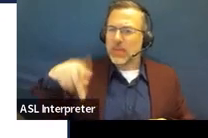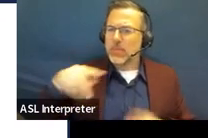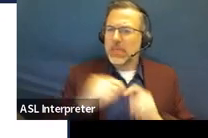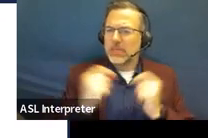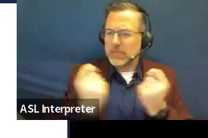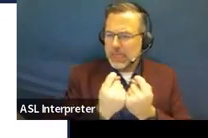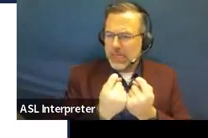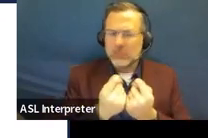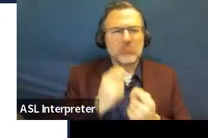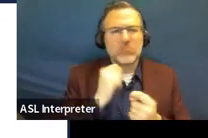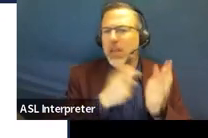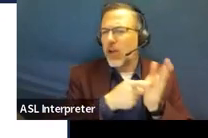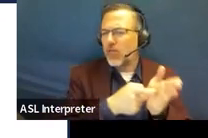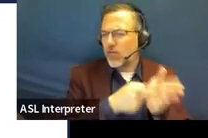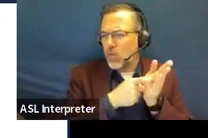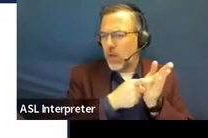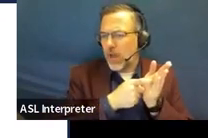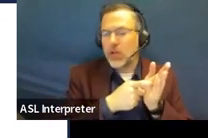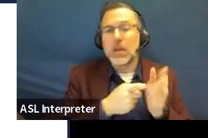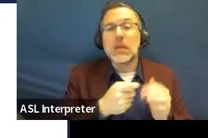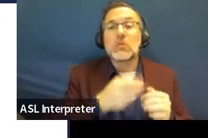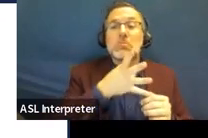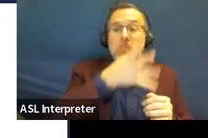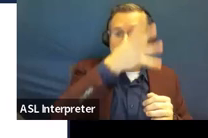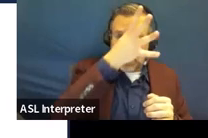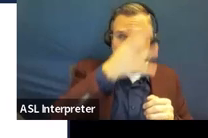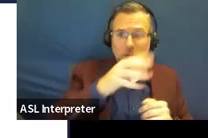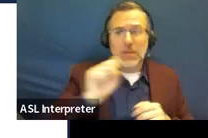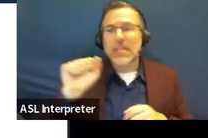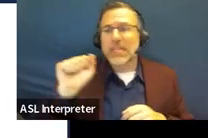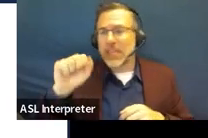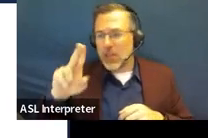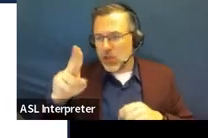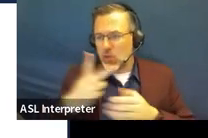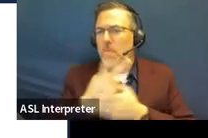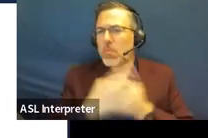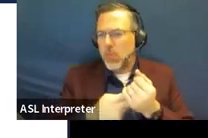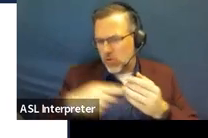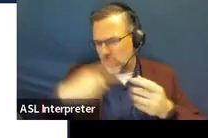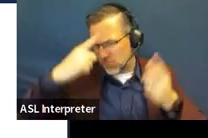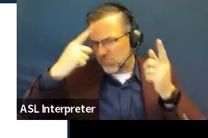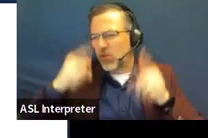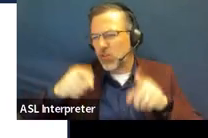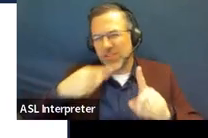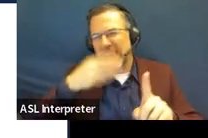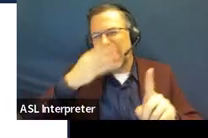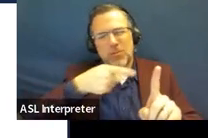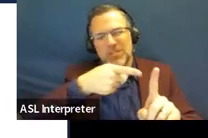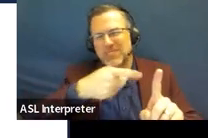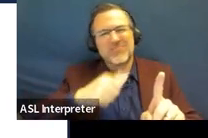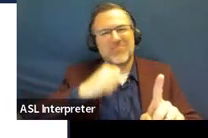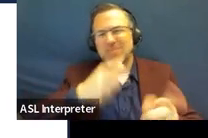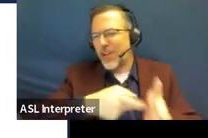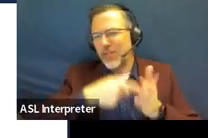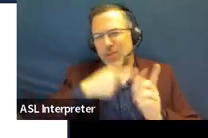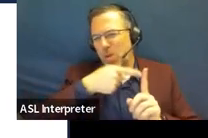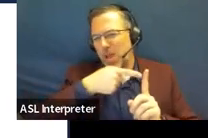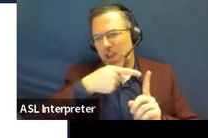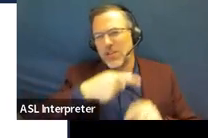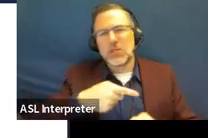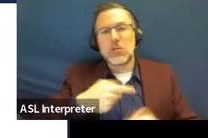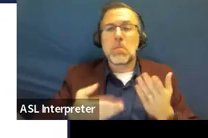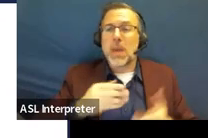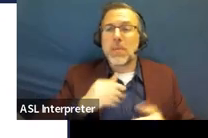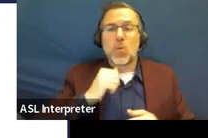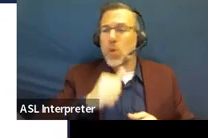And the parent and the SAU have agreed in writing that they're not required because their area is not going to be discussed or